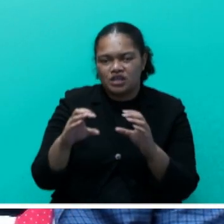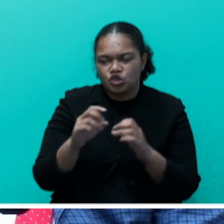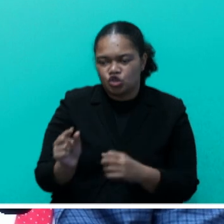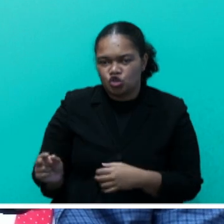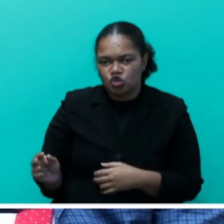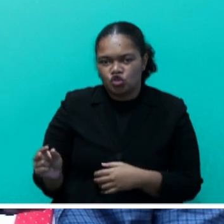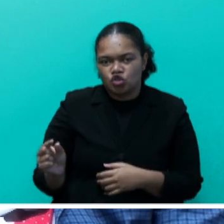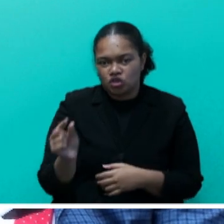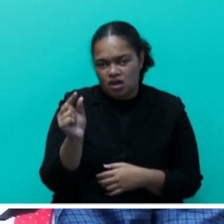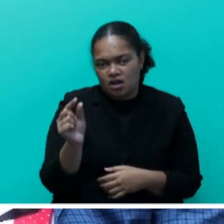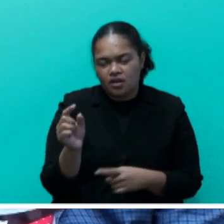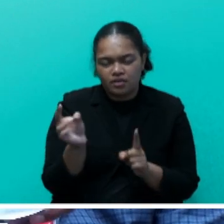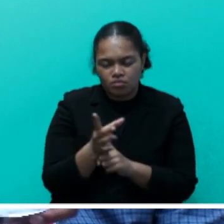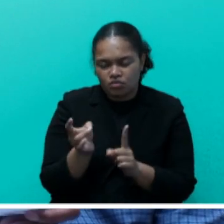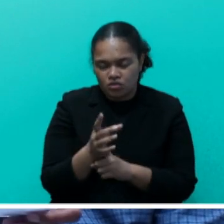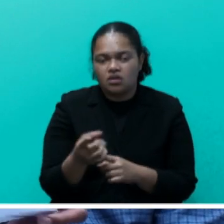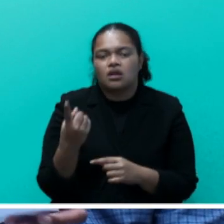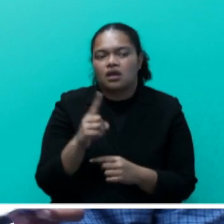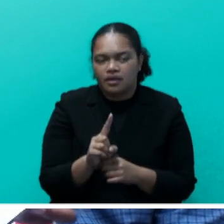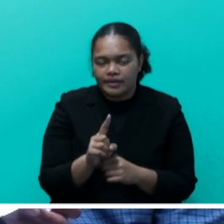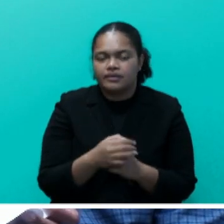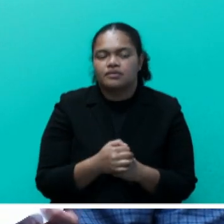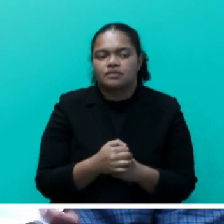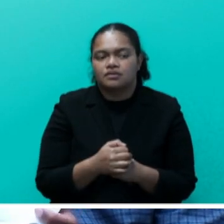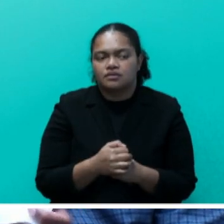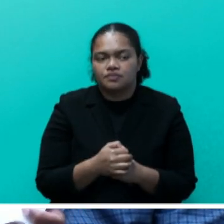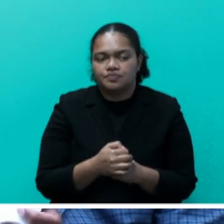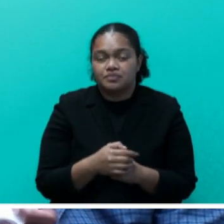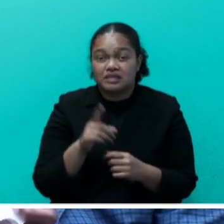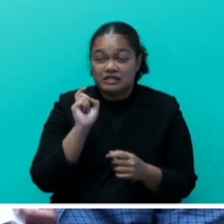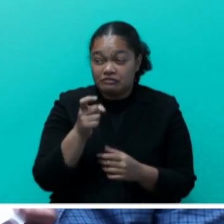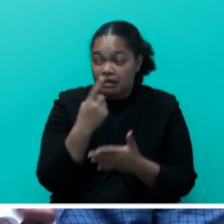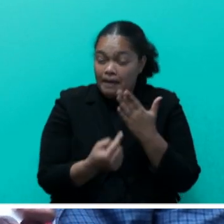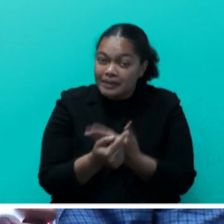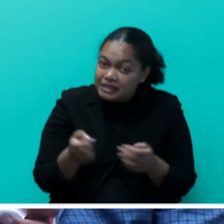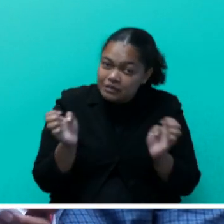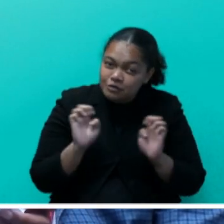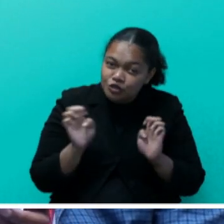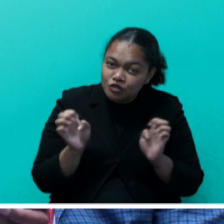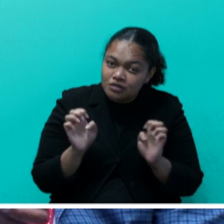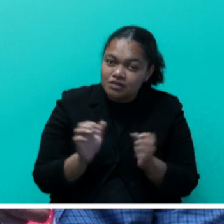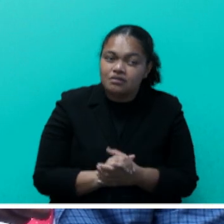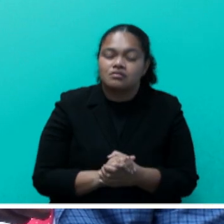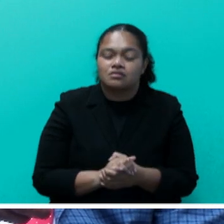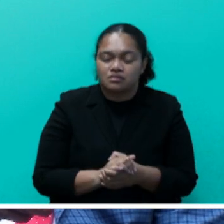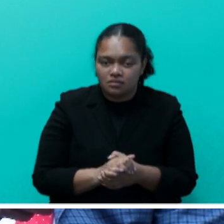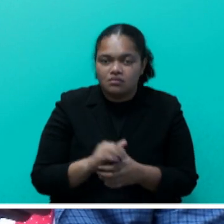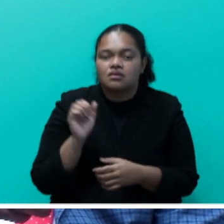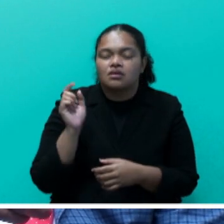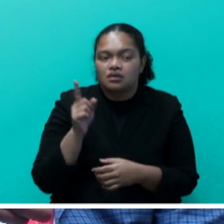and in terms of instances of emergencies, and of course,